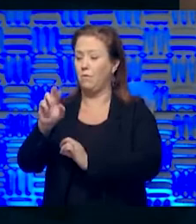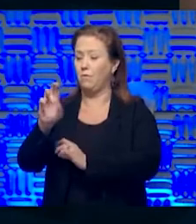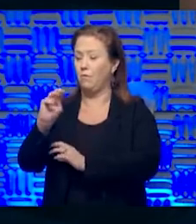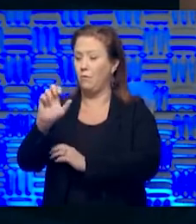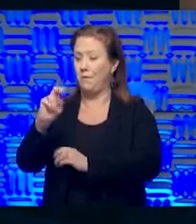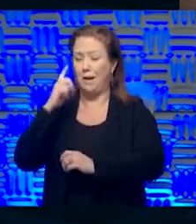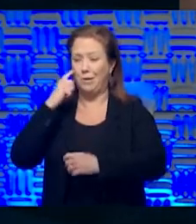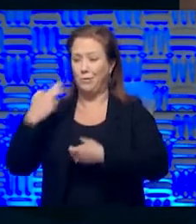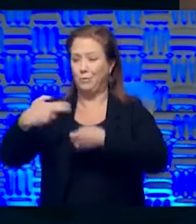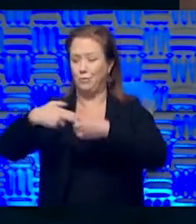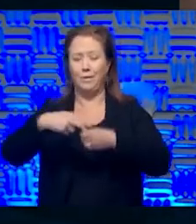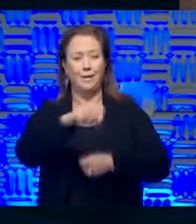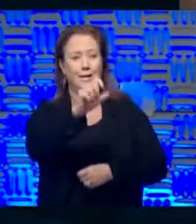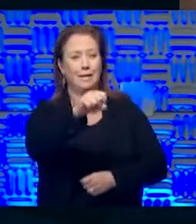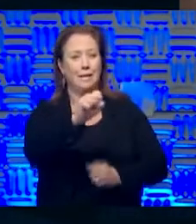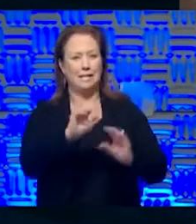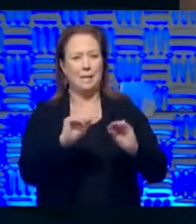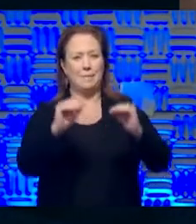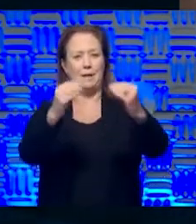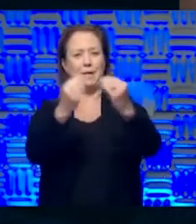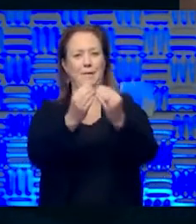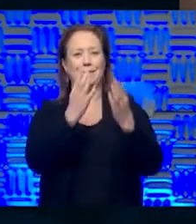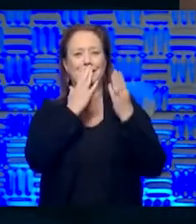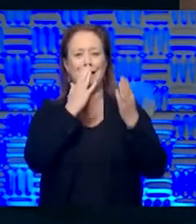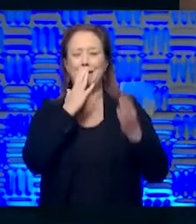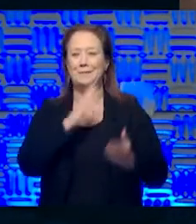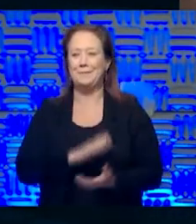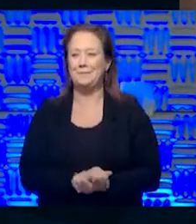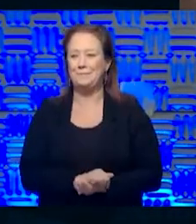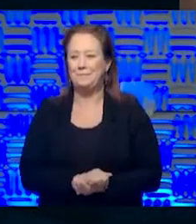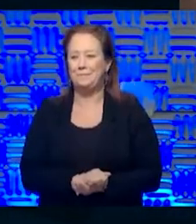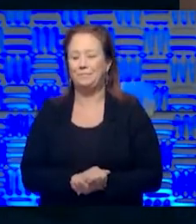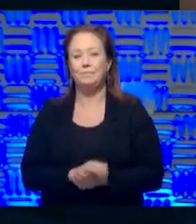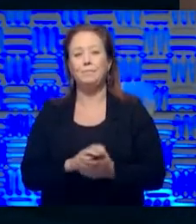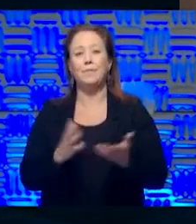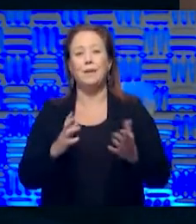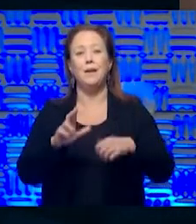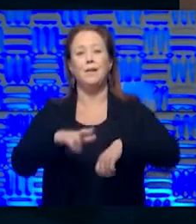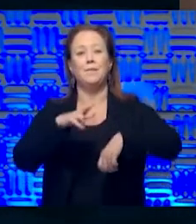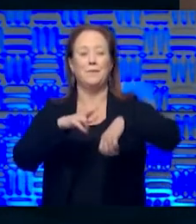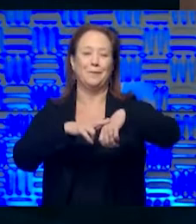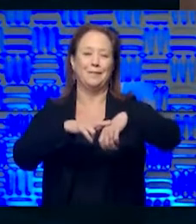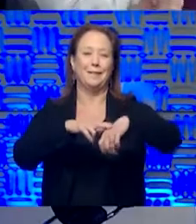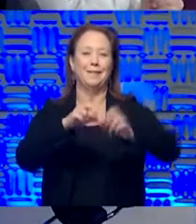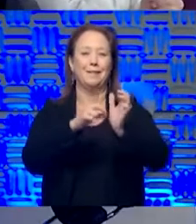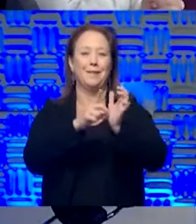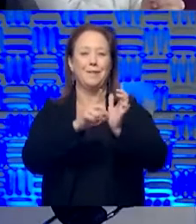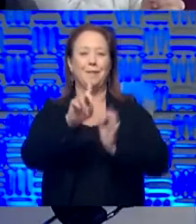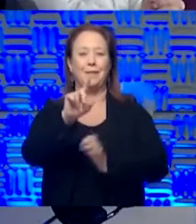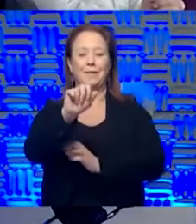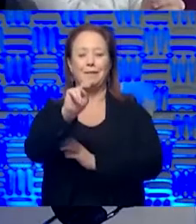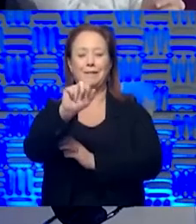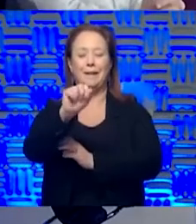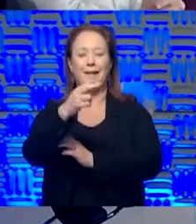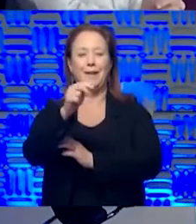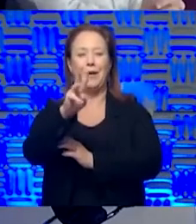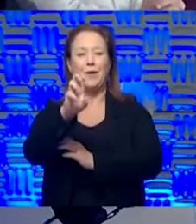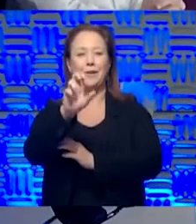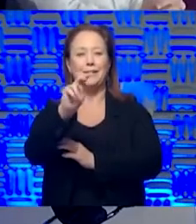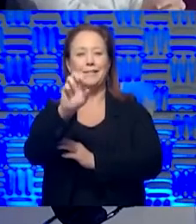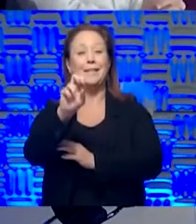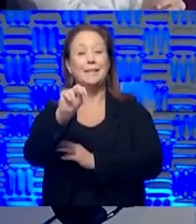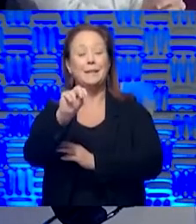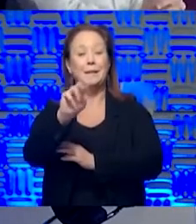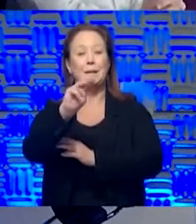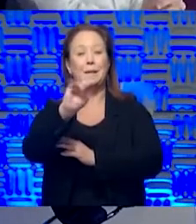Yes, I am. I'm in my office. Thank you. All right. And of course, I have Hawkeye here, Dr. Dana Hawkinson and Michelle is our interpreter this